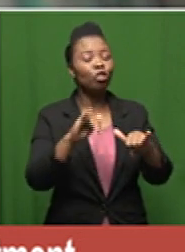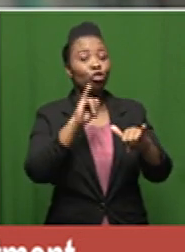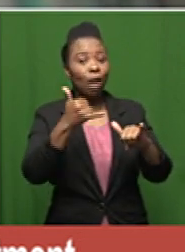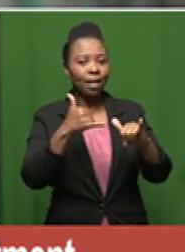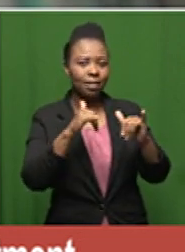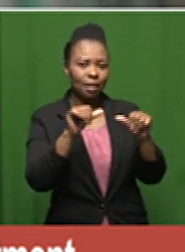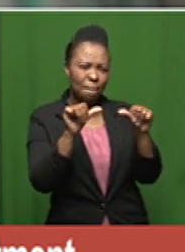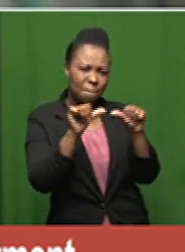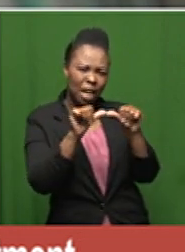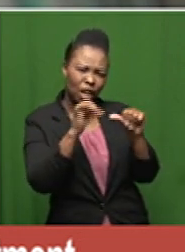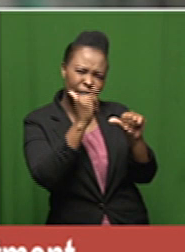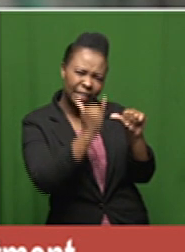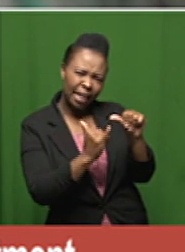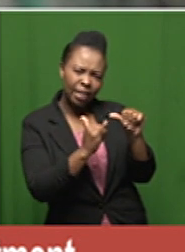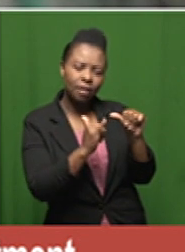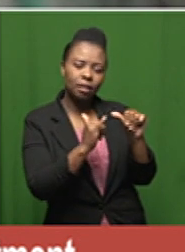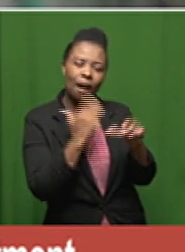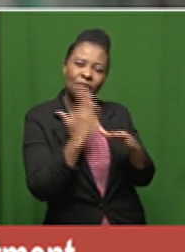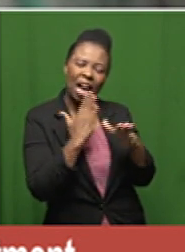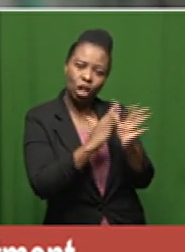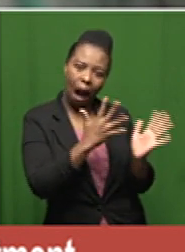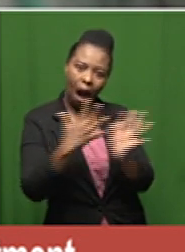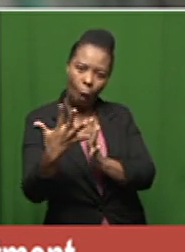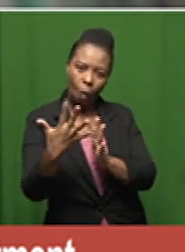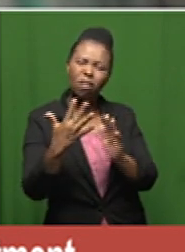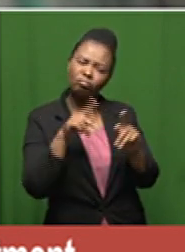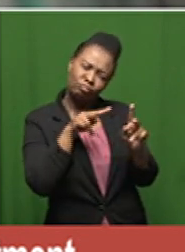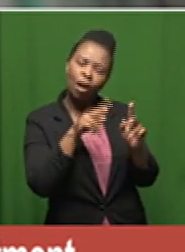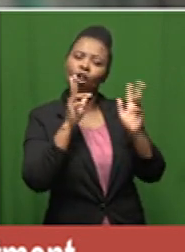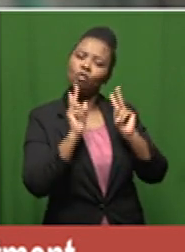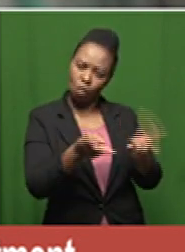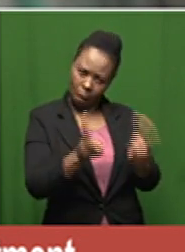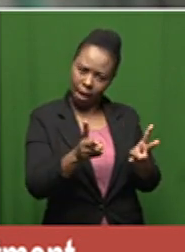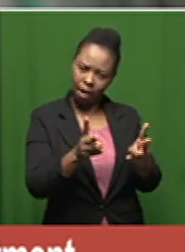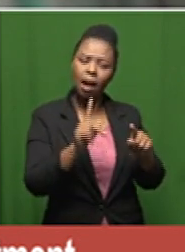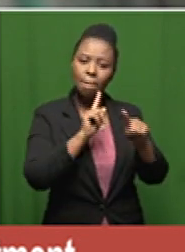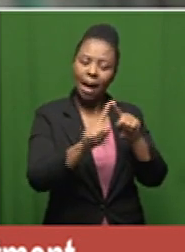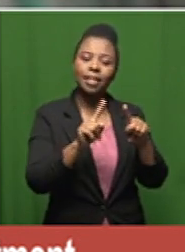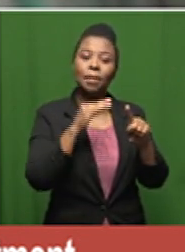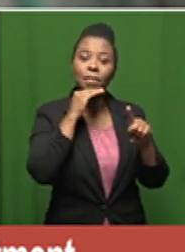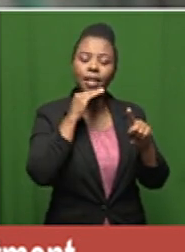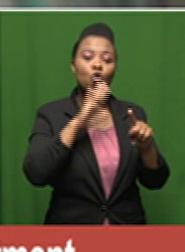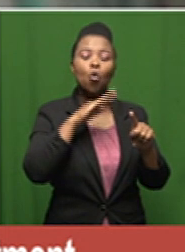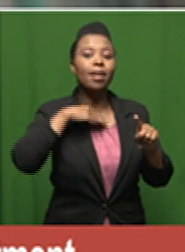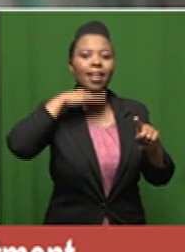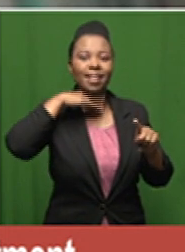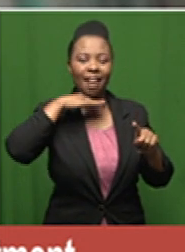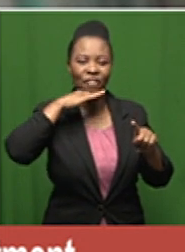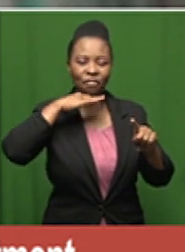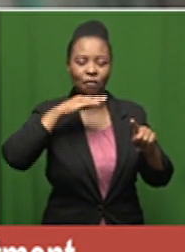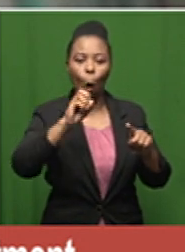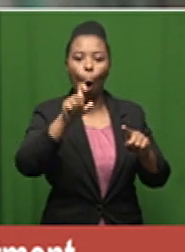they actually are normal but you have a sensation of having inadequate oxygenation you have the